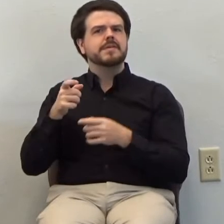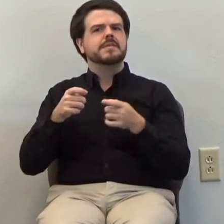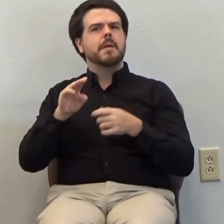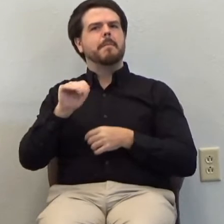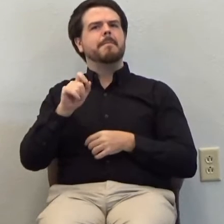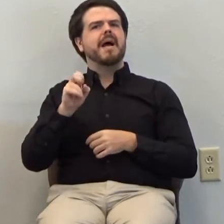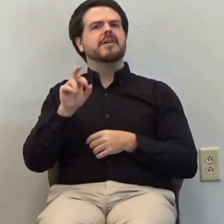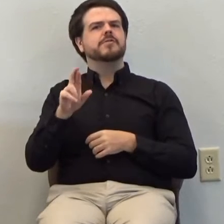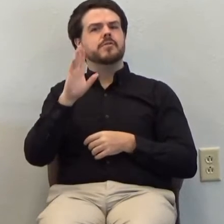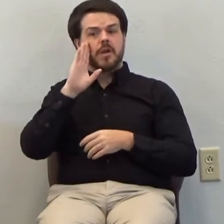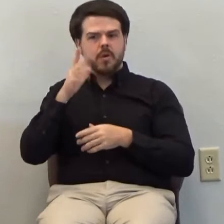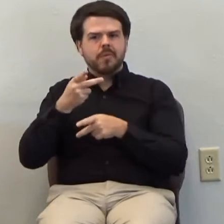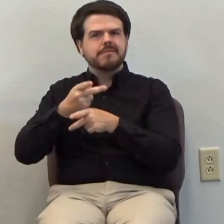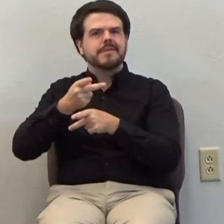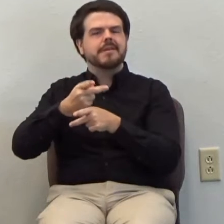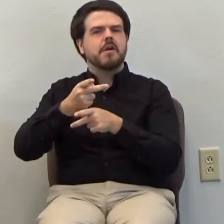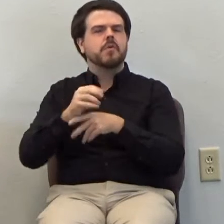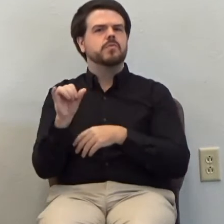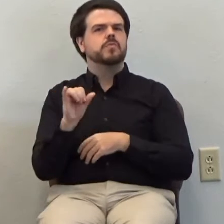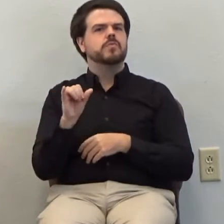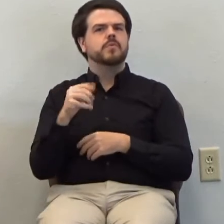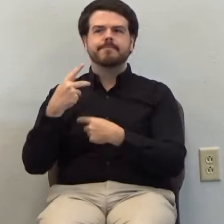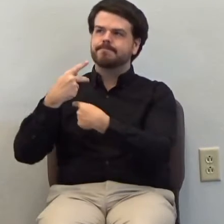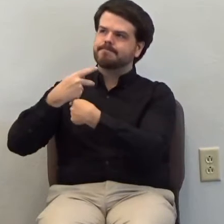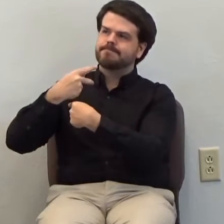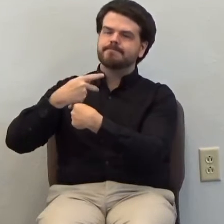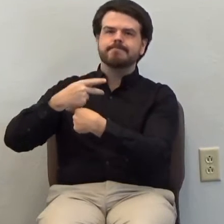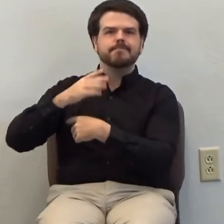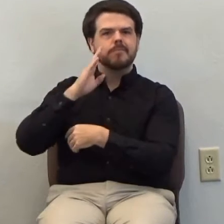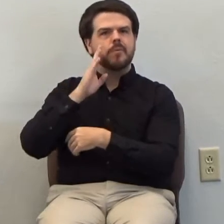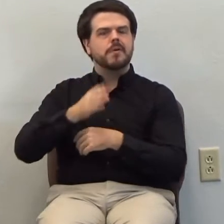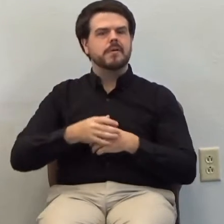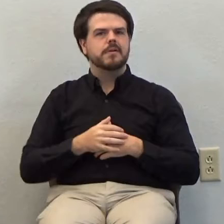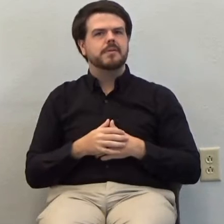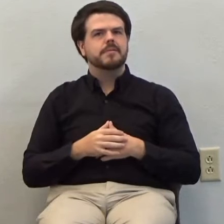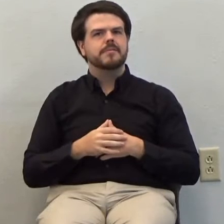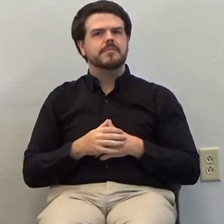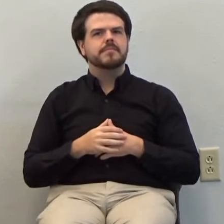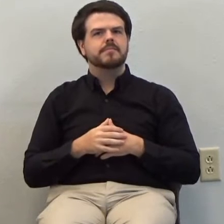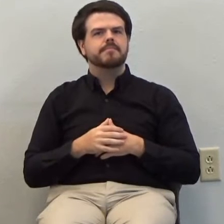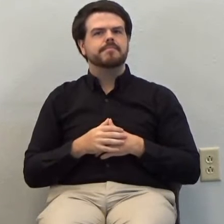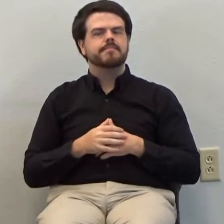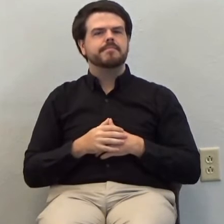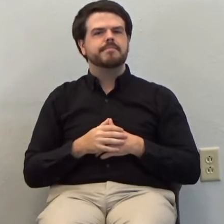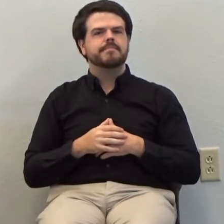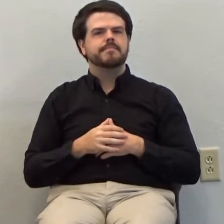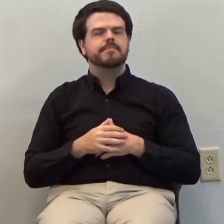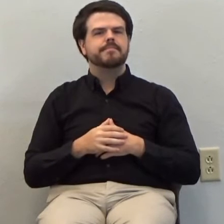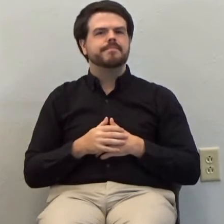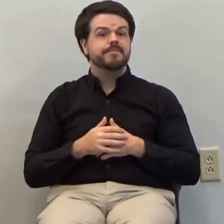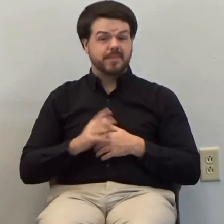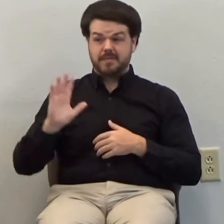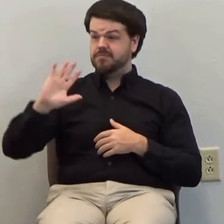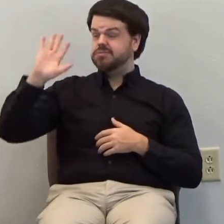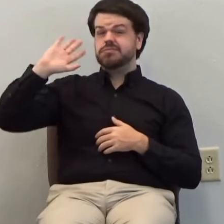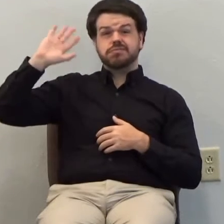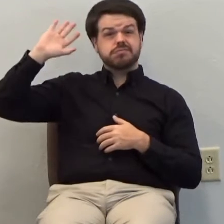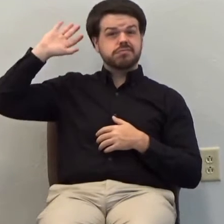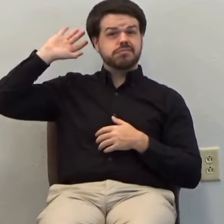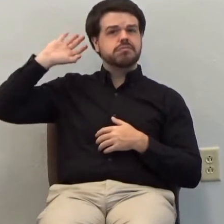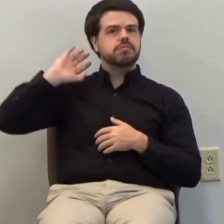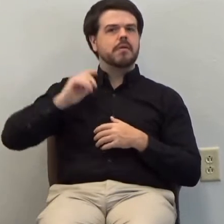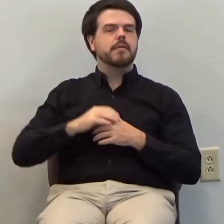I will care for you. It's like, we don't know it much in our society, but in ancient societies,